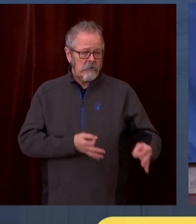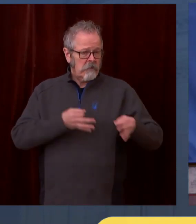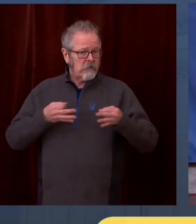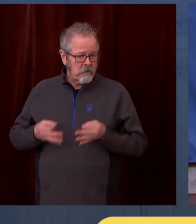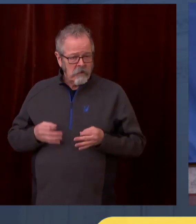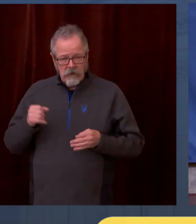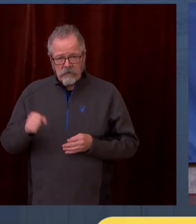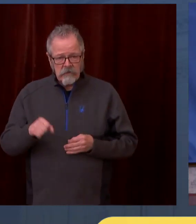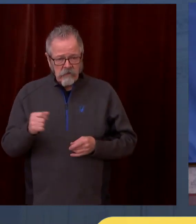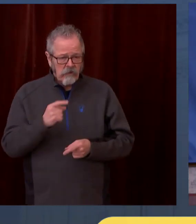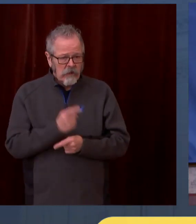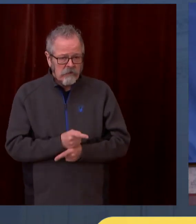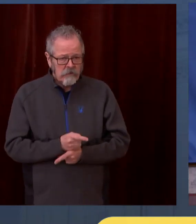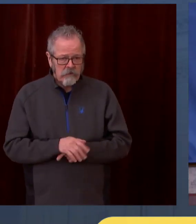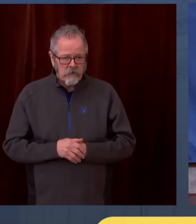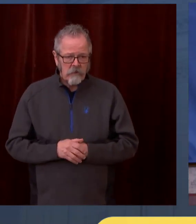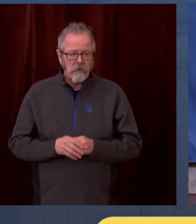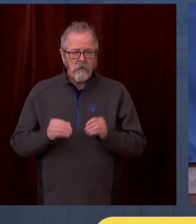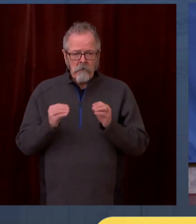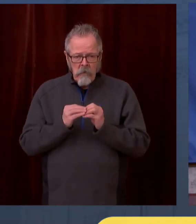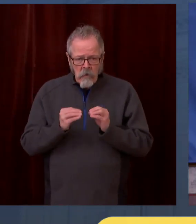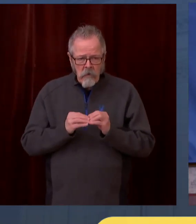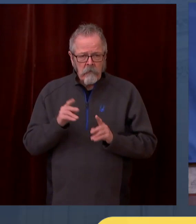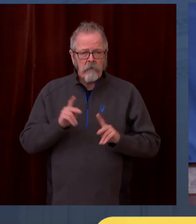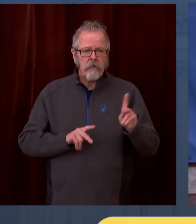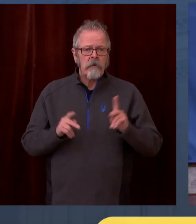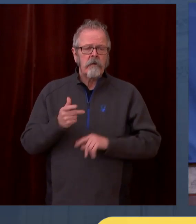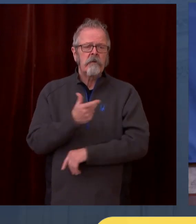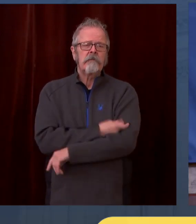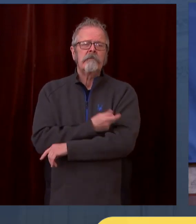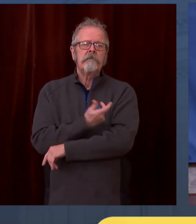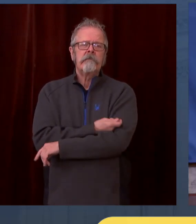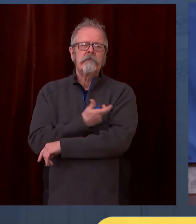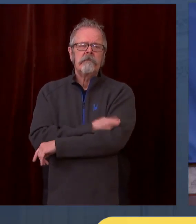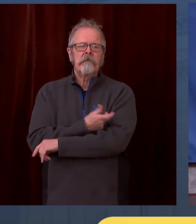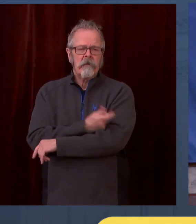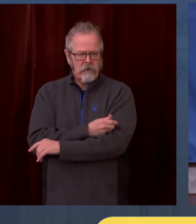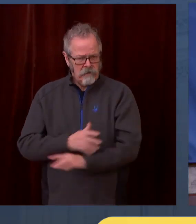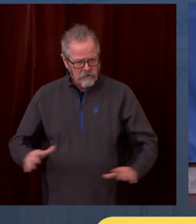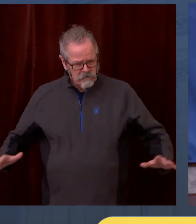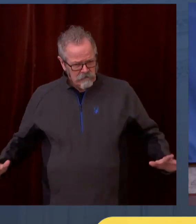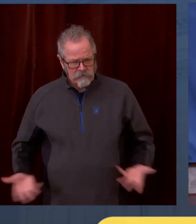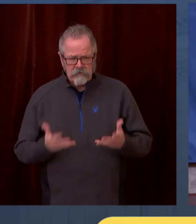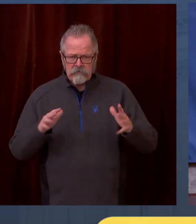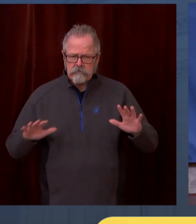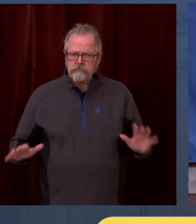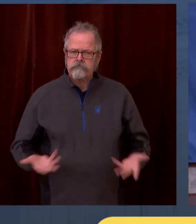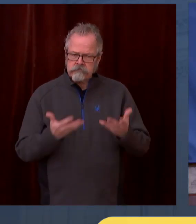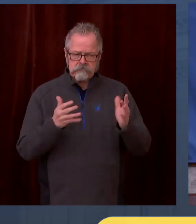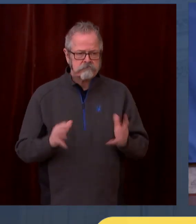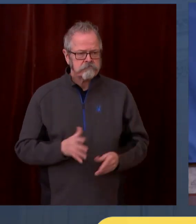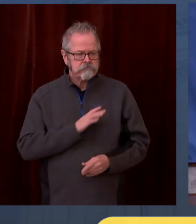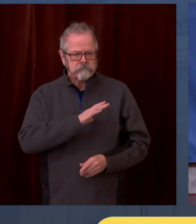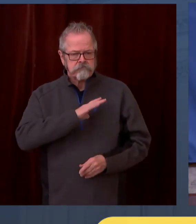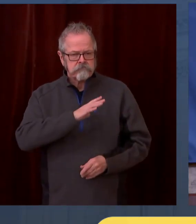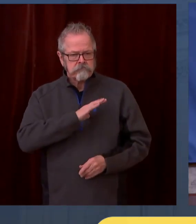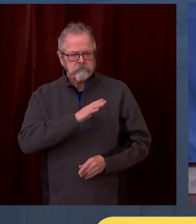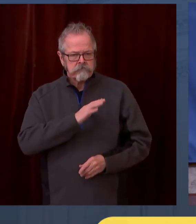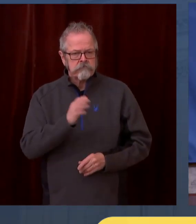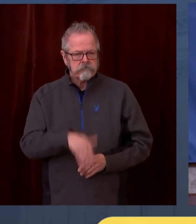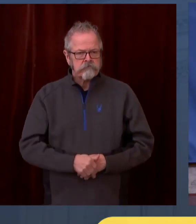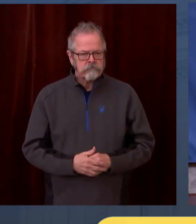vaccines, the faster we'll get there to get to that level. I do want to tell you how important this is too. Look, we got people